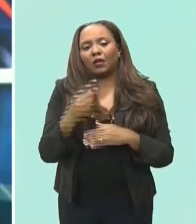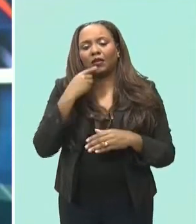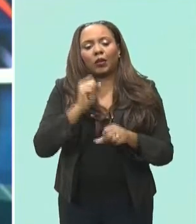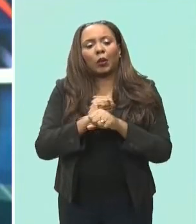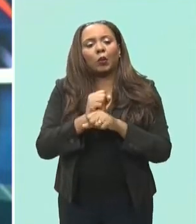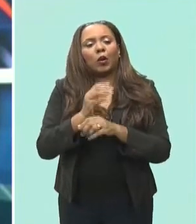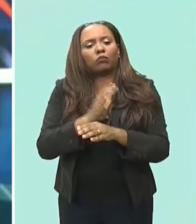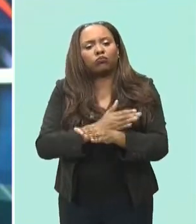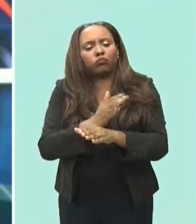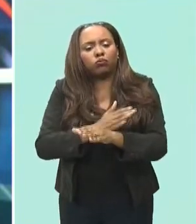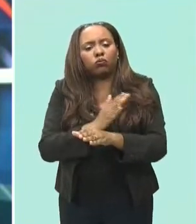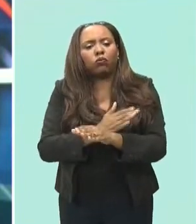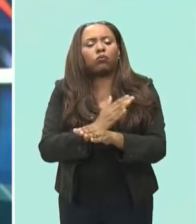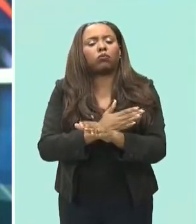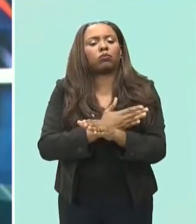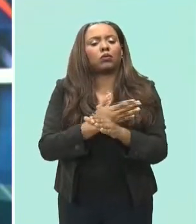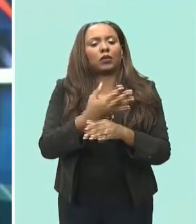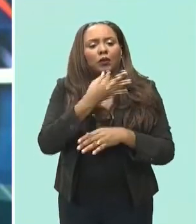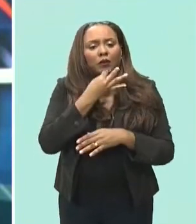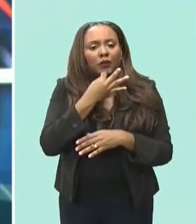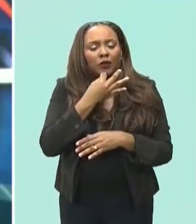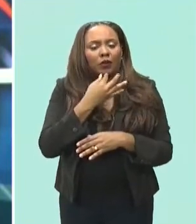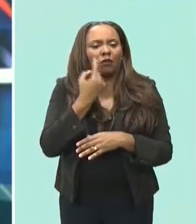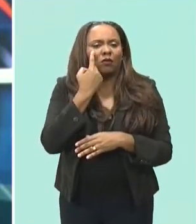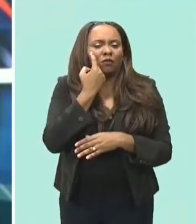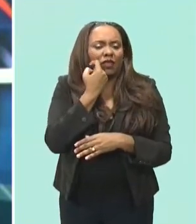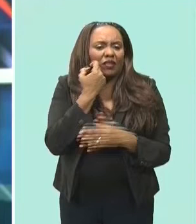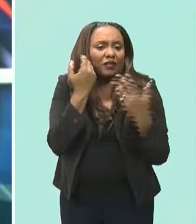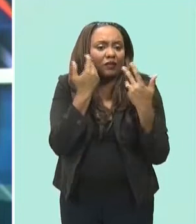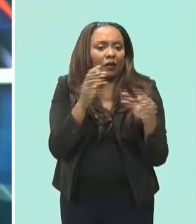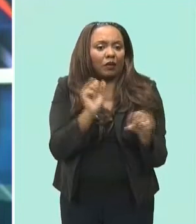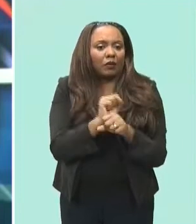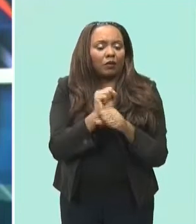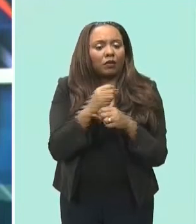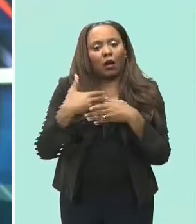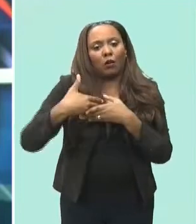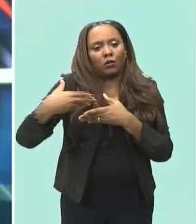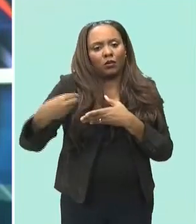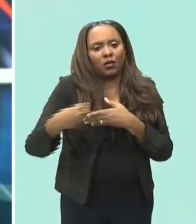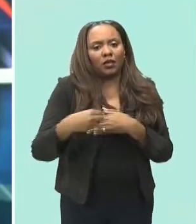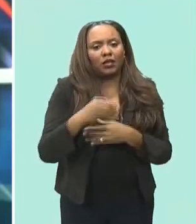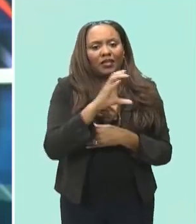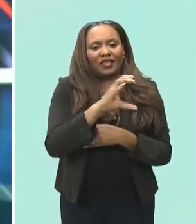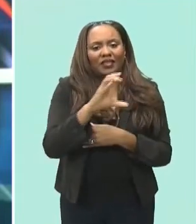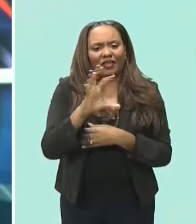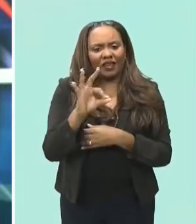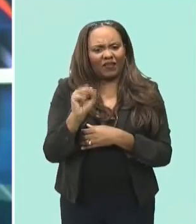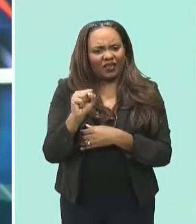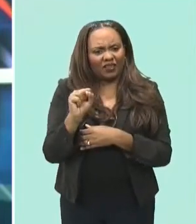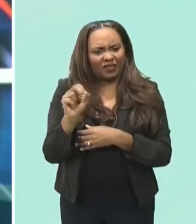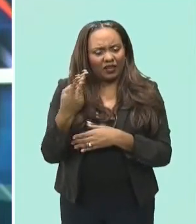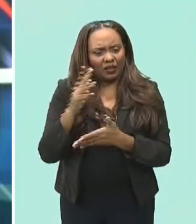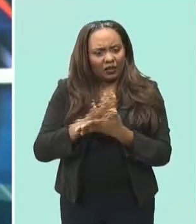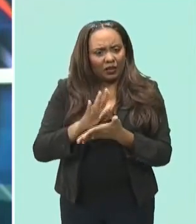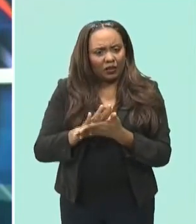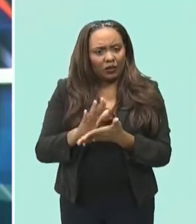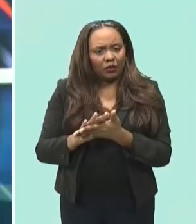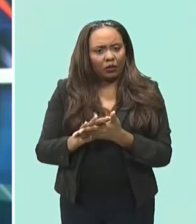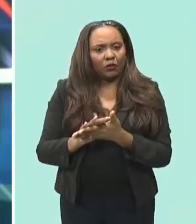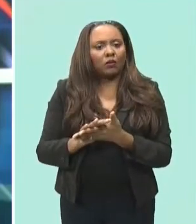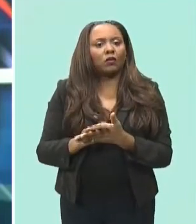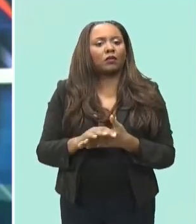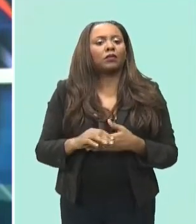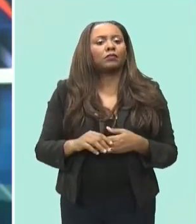supervisor terence strong says the recently completed work just outside of the foundation school at churchill in christ church brings to four of